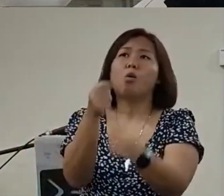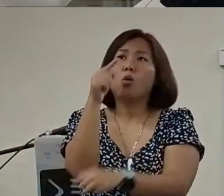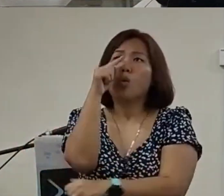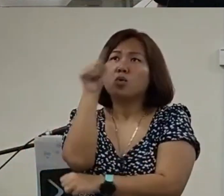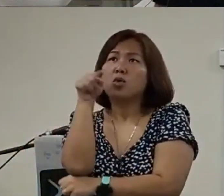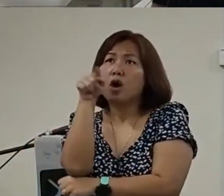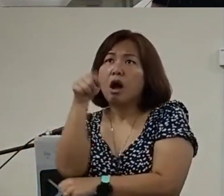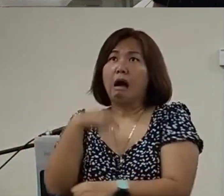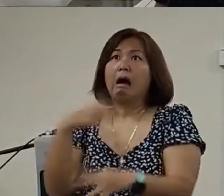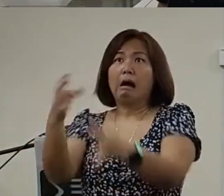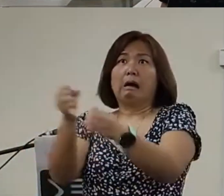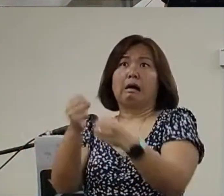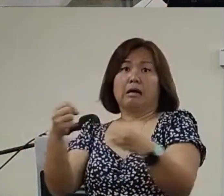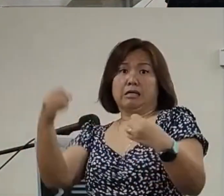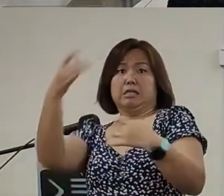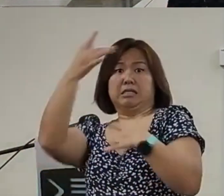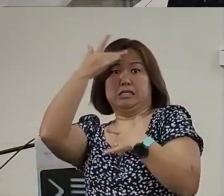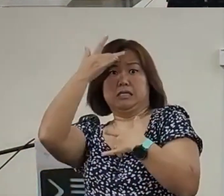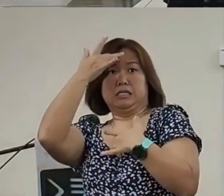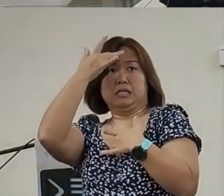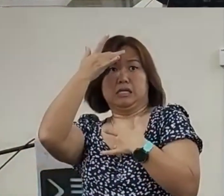I'm going to get this sicknessF